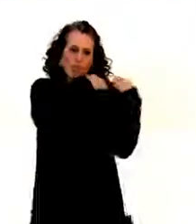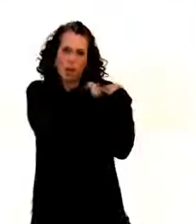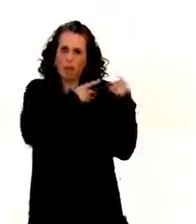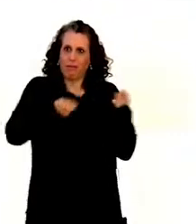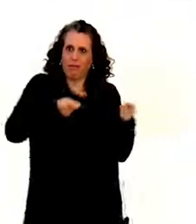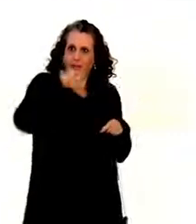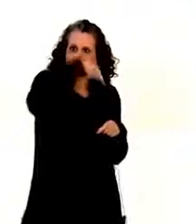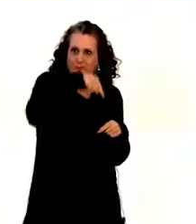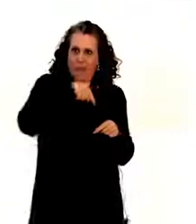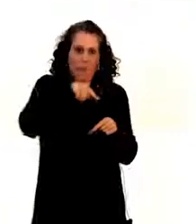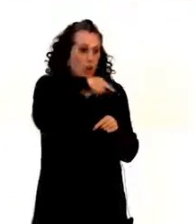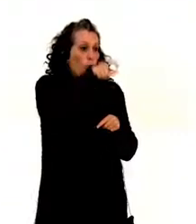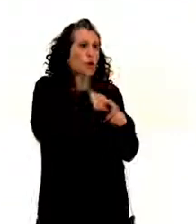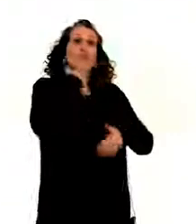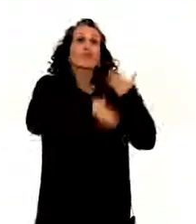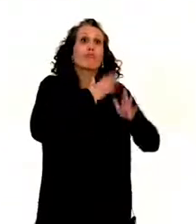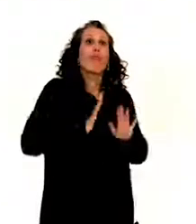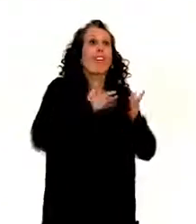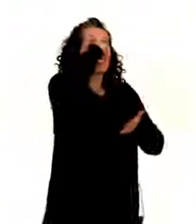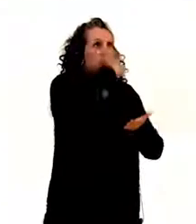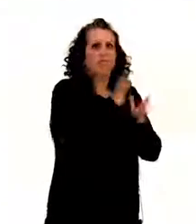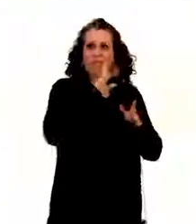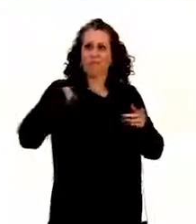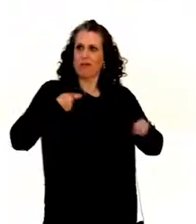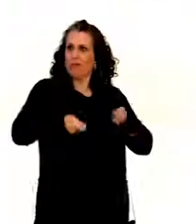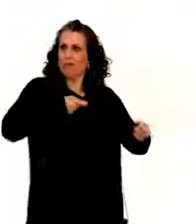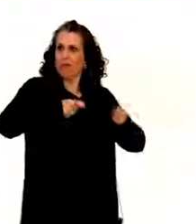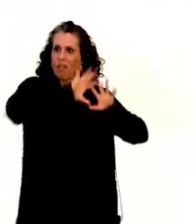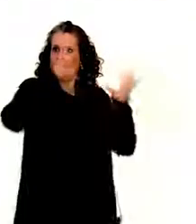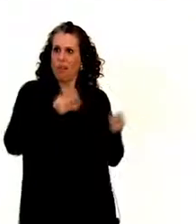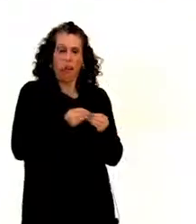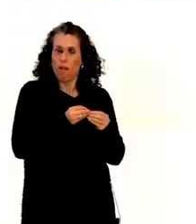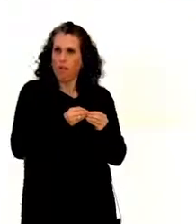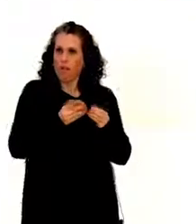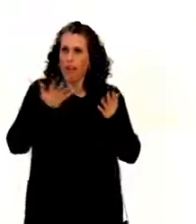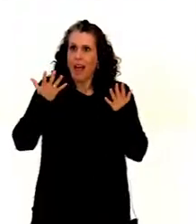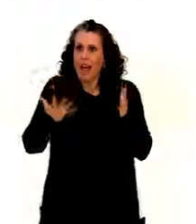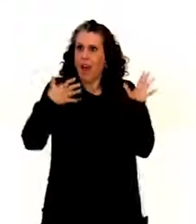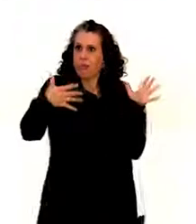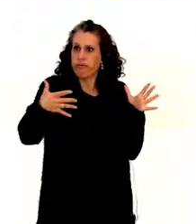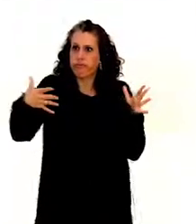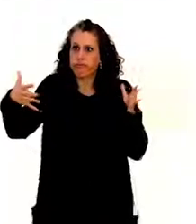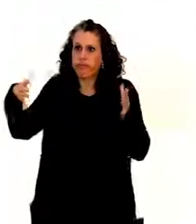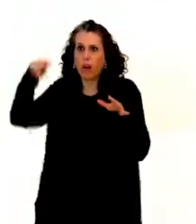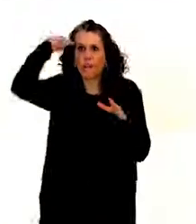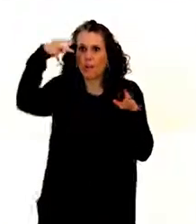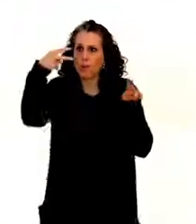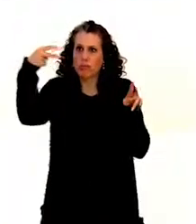then somebody else makes decisions for him or her. And here convention makes a big shift and says, no, everybody has the full legal,